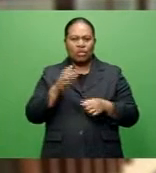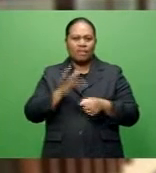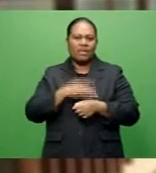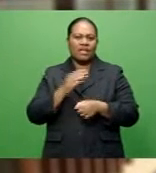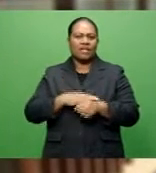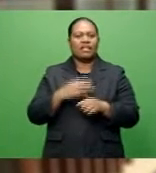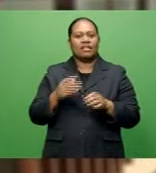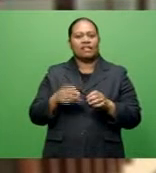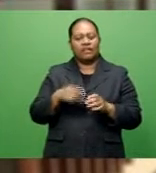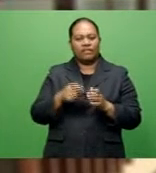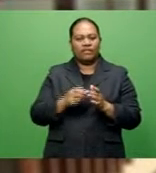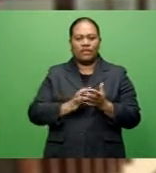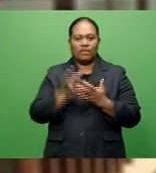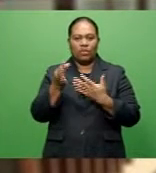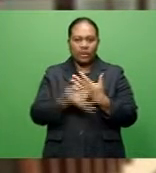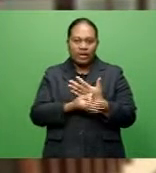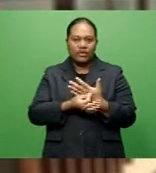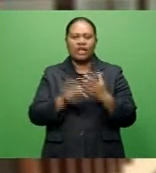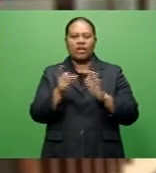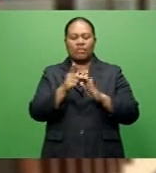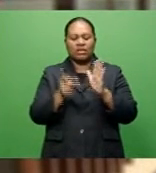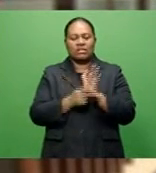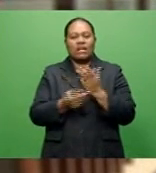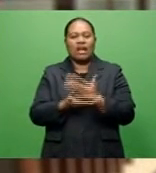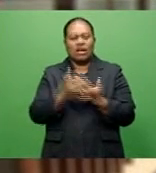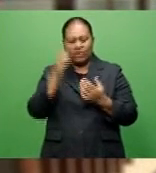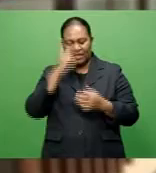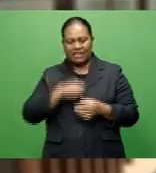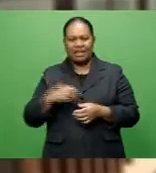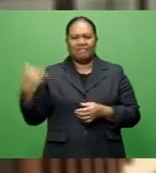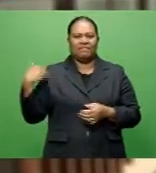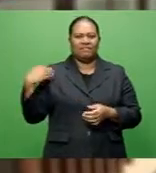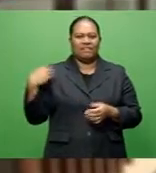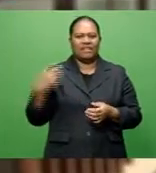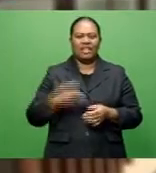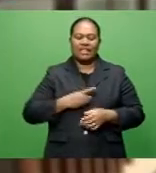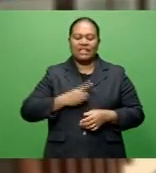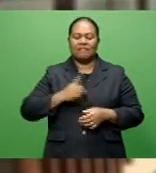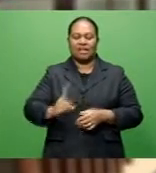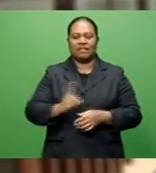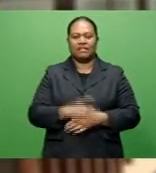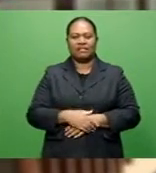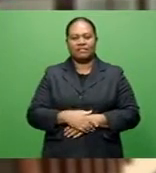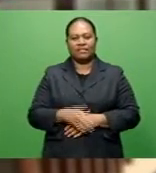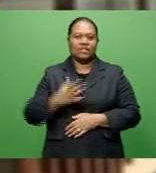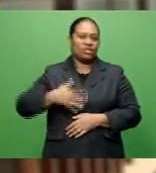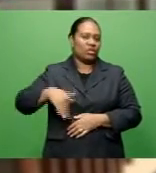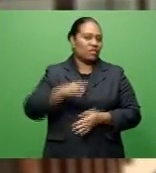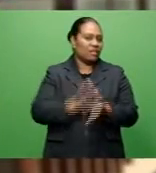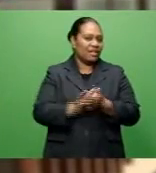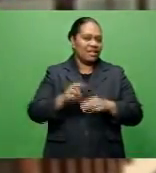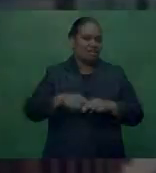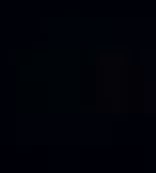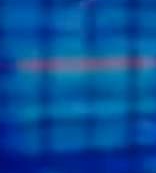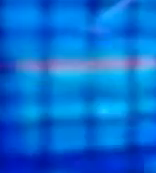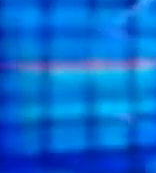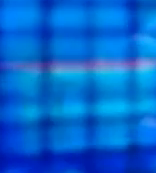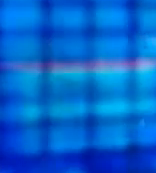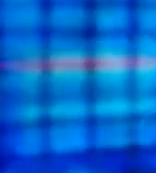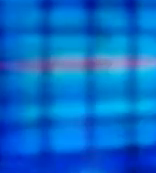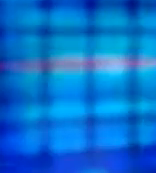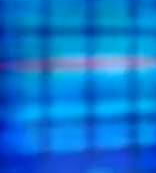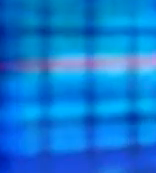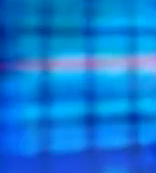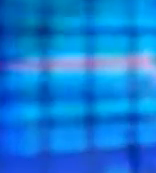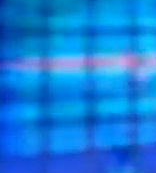policy decision, so let's see how that affects demand for our trade partner currency. And that's all from your HFC Bank for now. Here